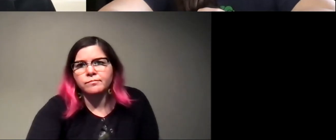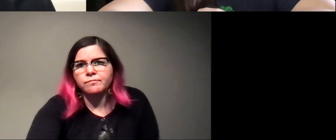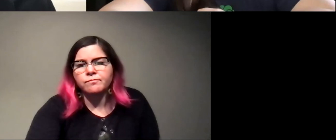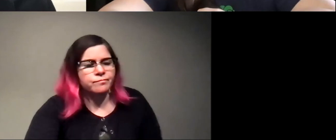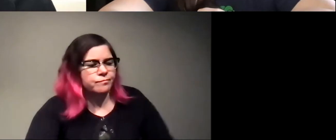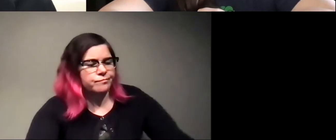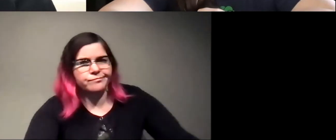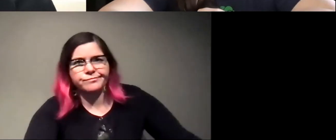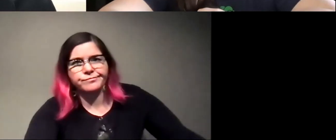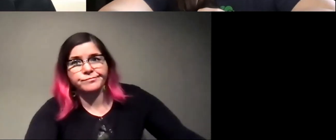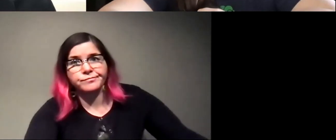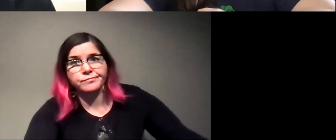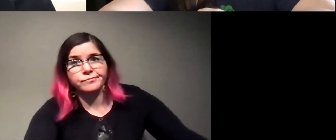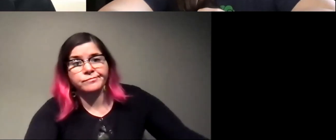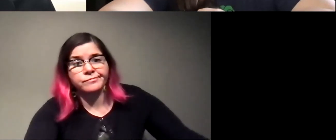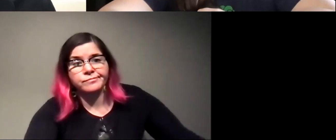Great.